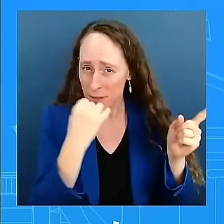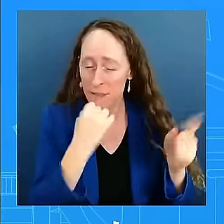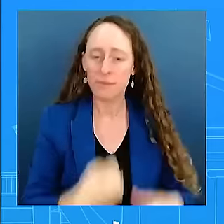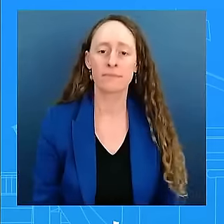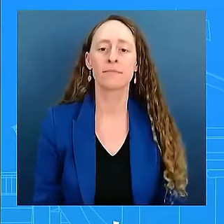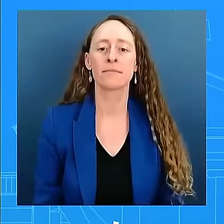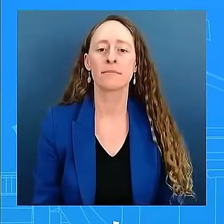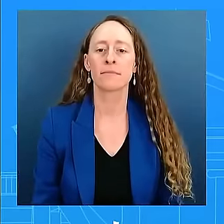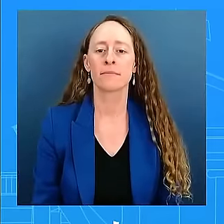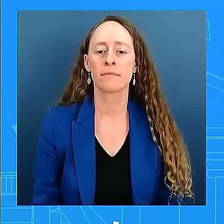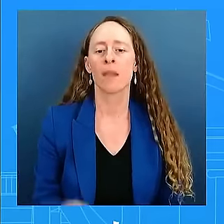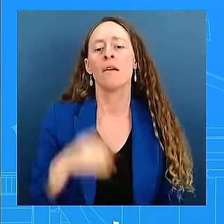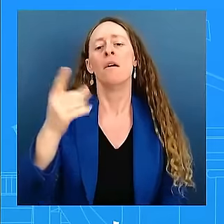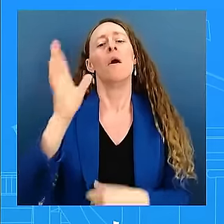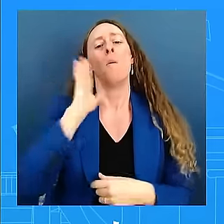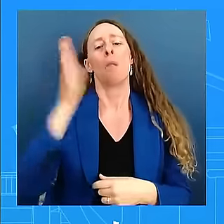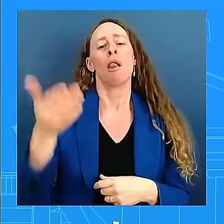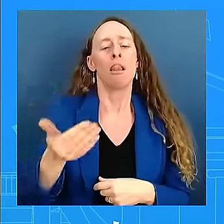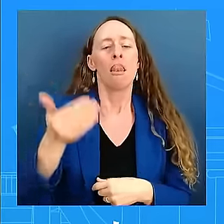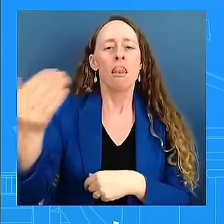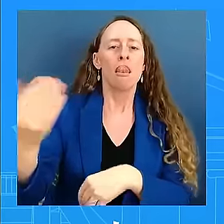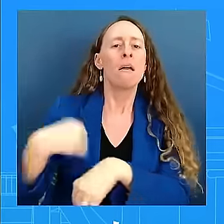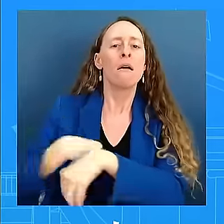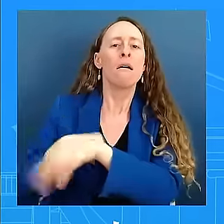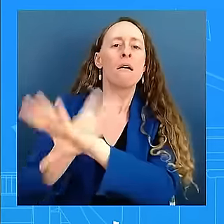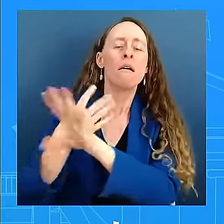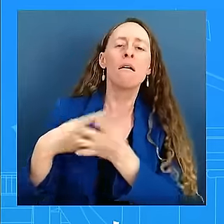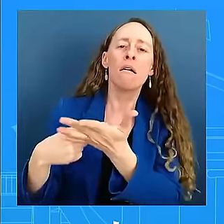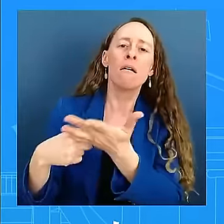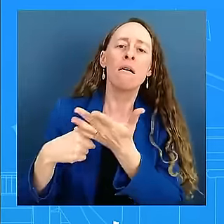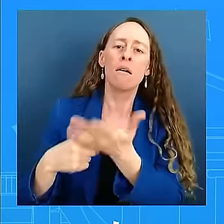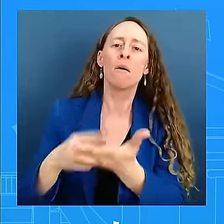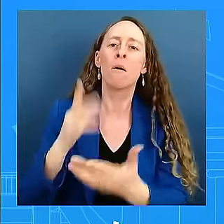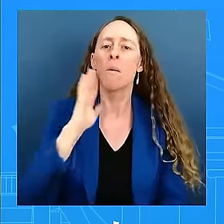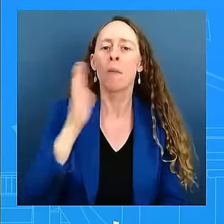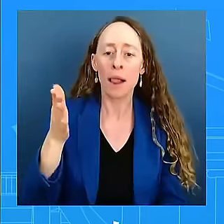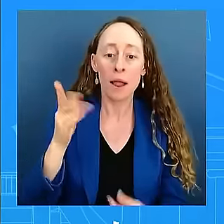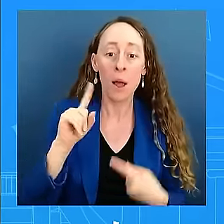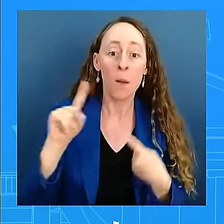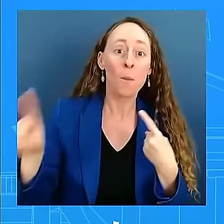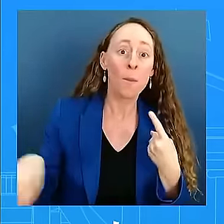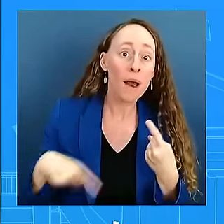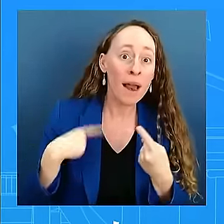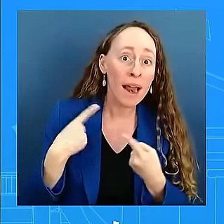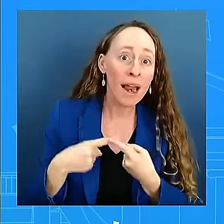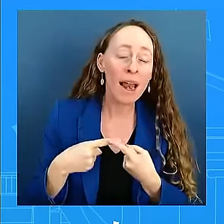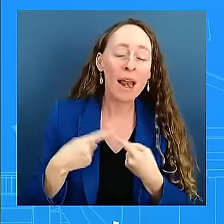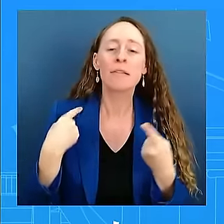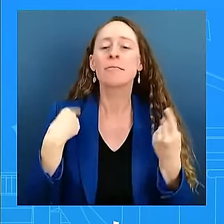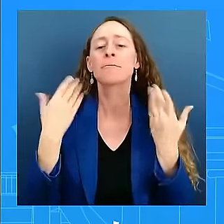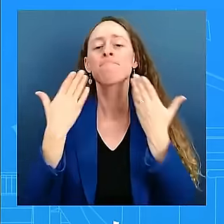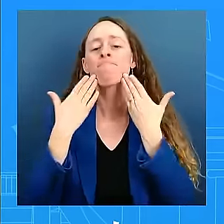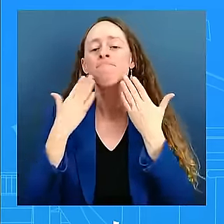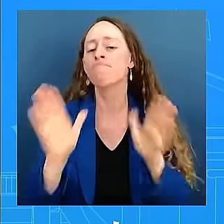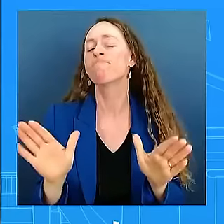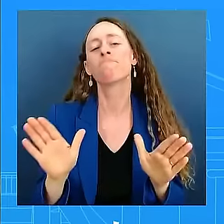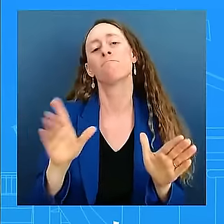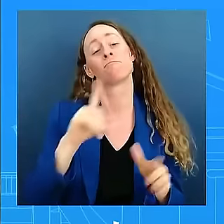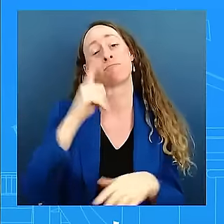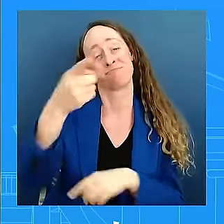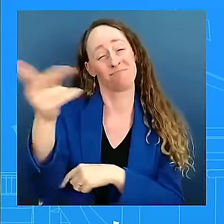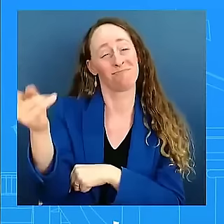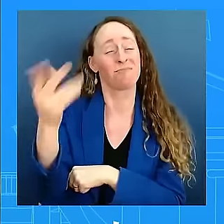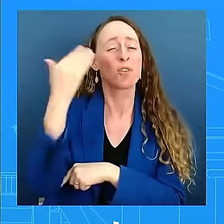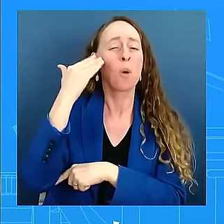I don't have anything to preview for you at this time. As you know, you hear us say this many, many times, they have decades-long relationship. And in those